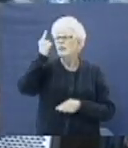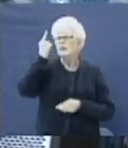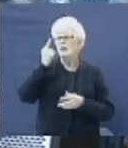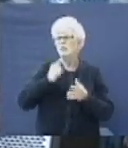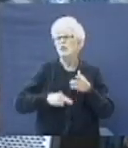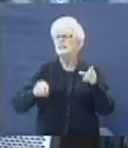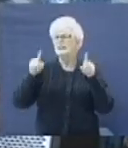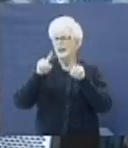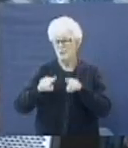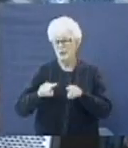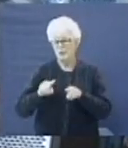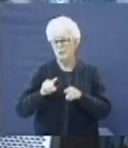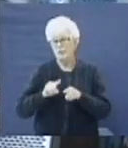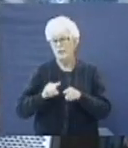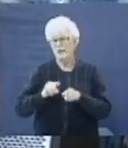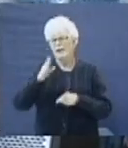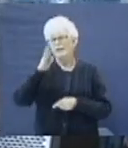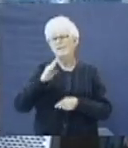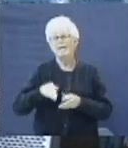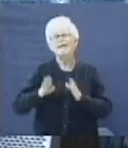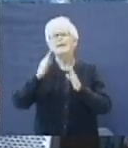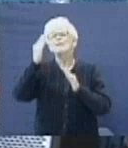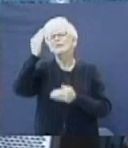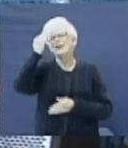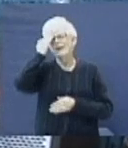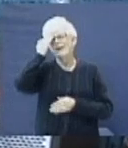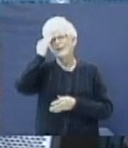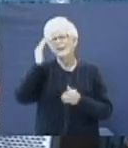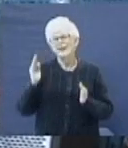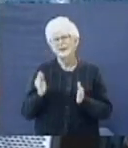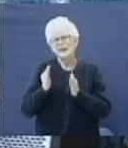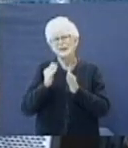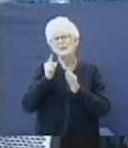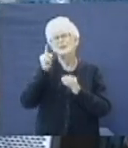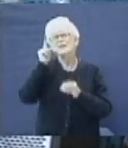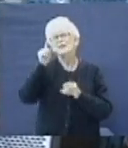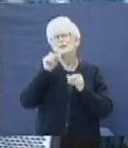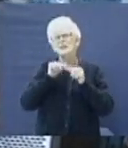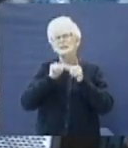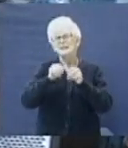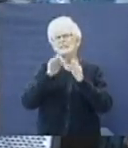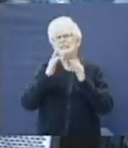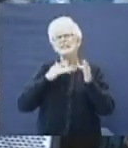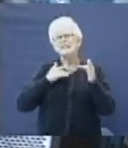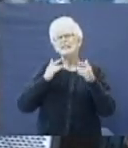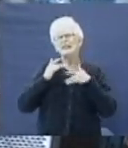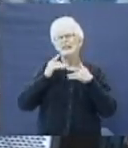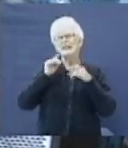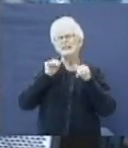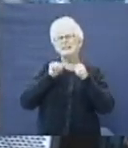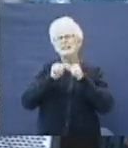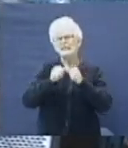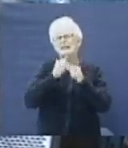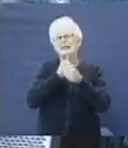happening now. God, would you let them know and encourage them that you still care and you still love them.